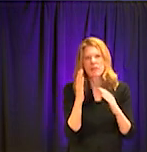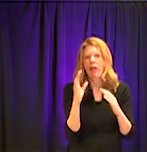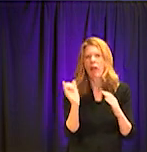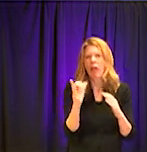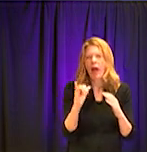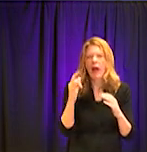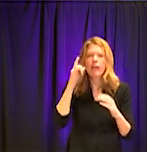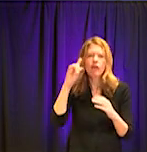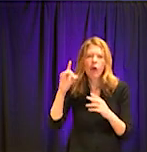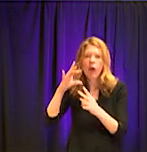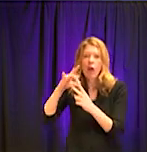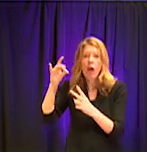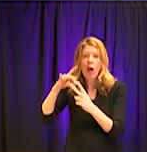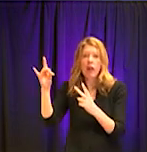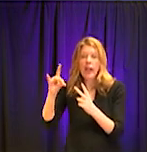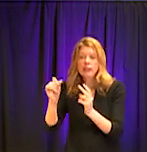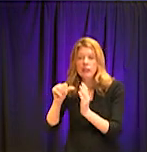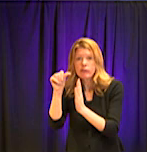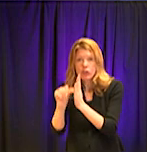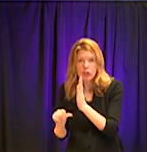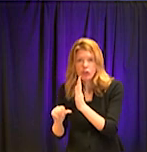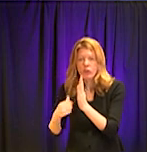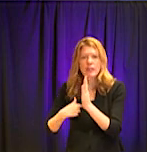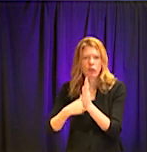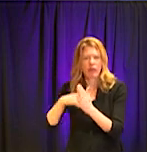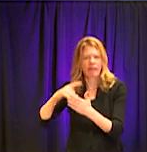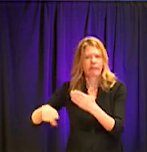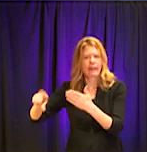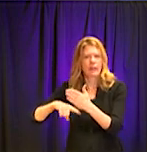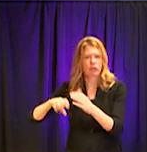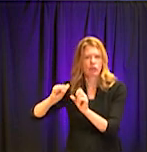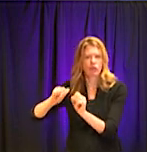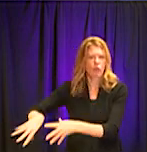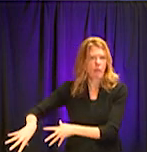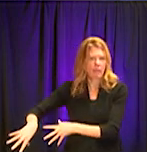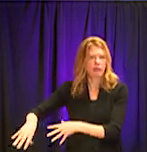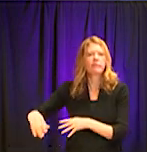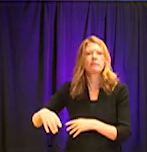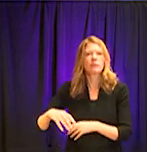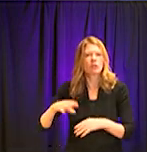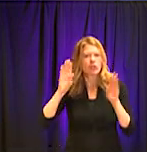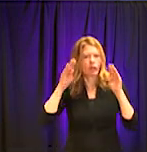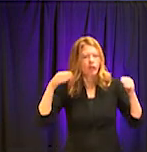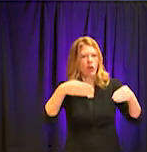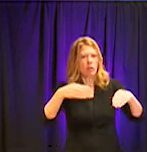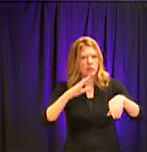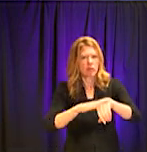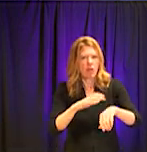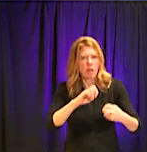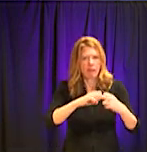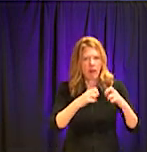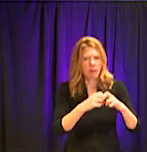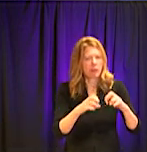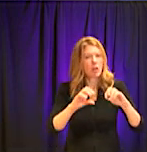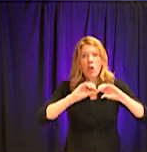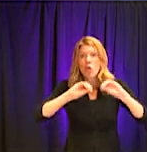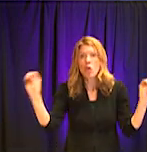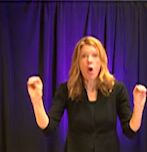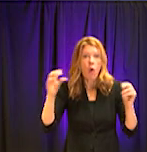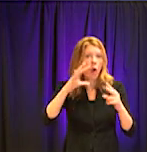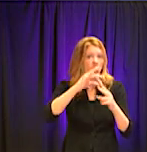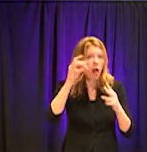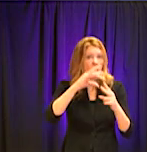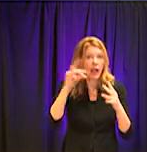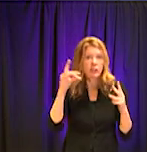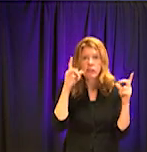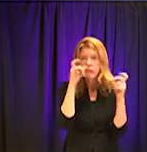preserve the personal protective equipment that they need. Uh, they're not doing any, any elective complex surgeries that would require you to